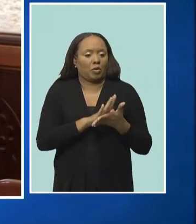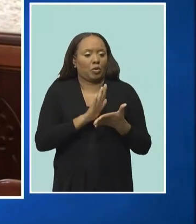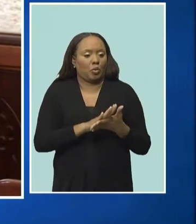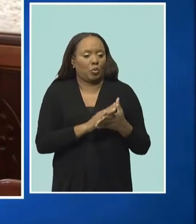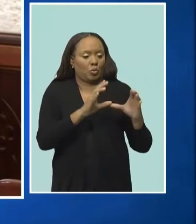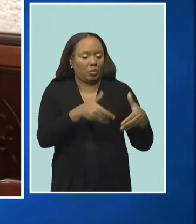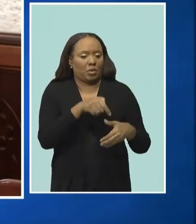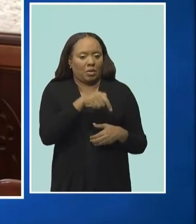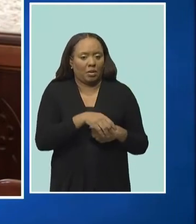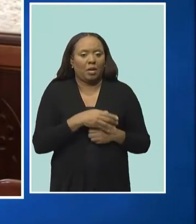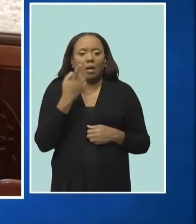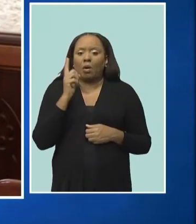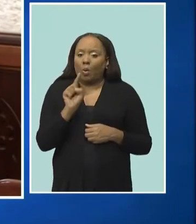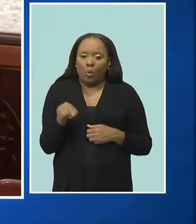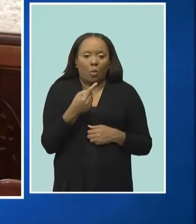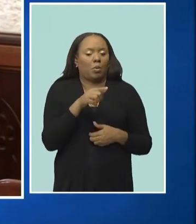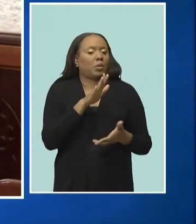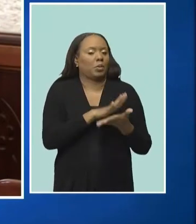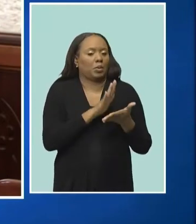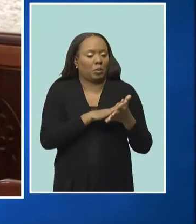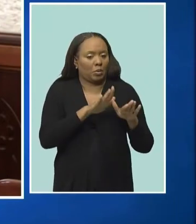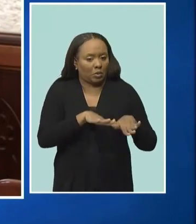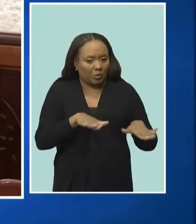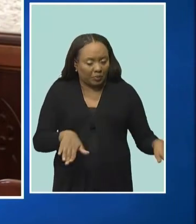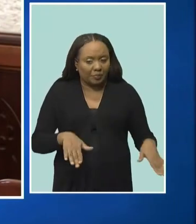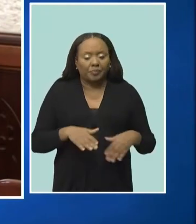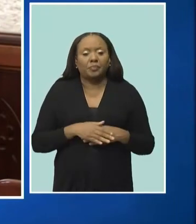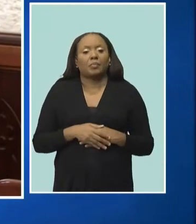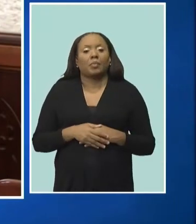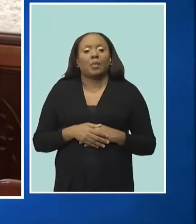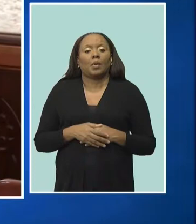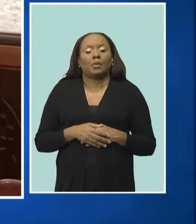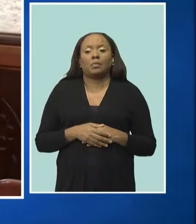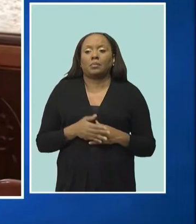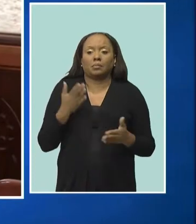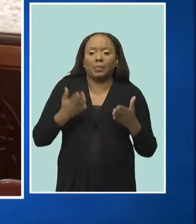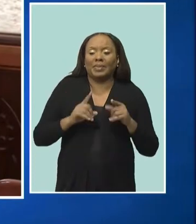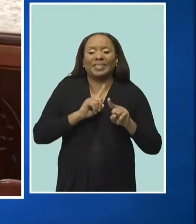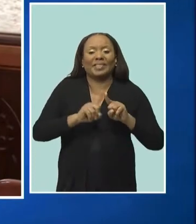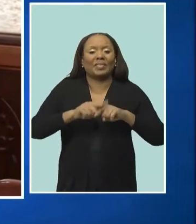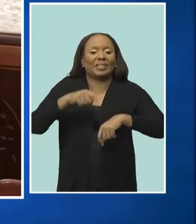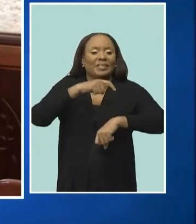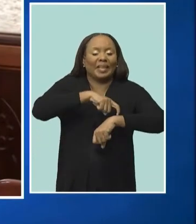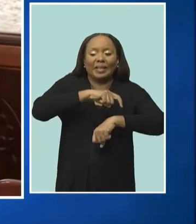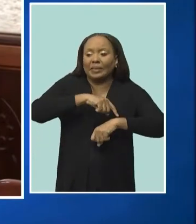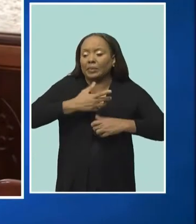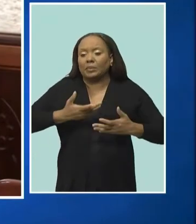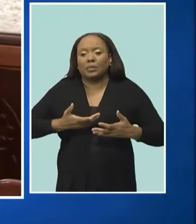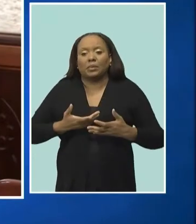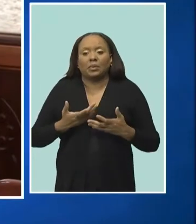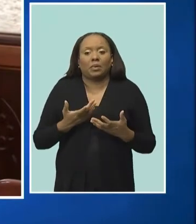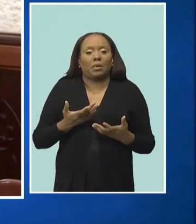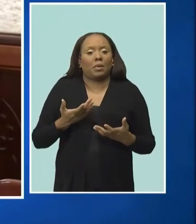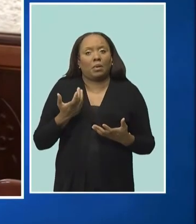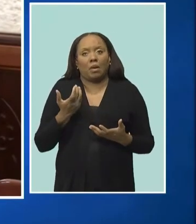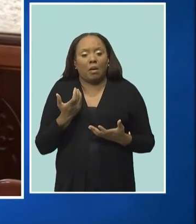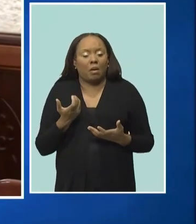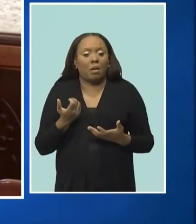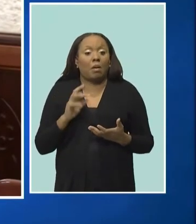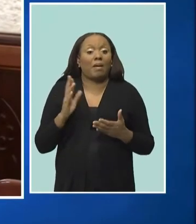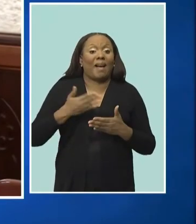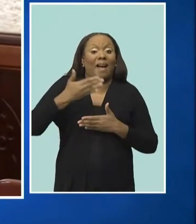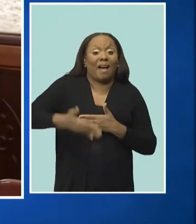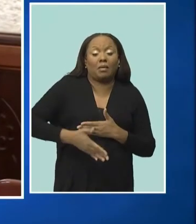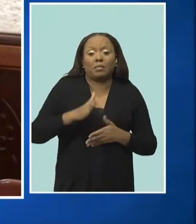of school children to and from school. Looking at staggered hours, trying to see if we can have extended hours after